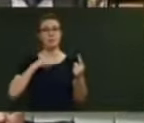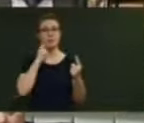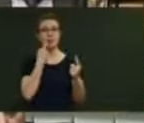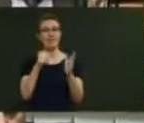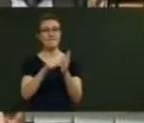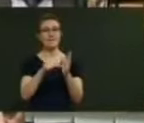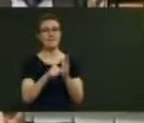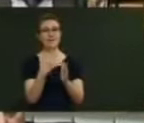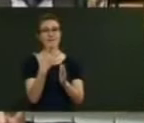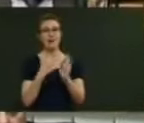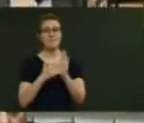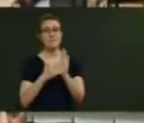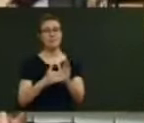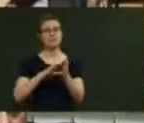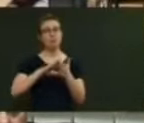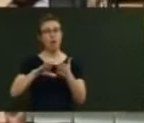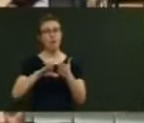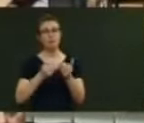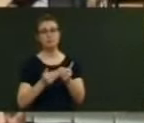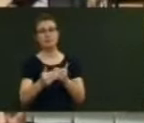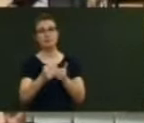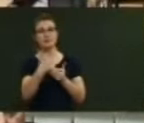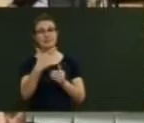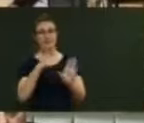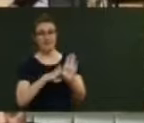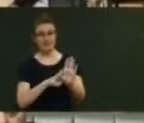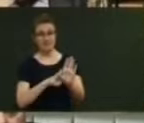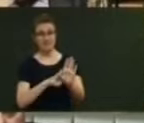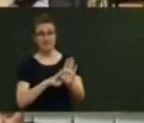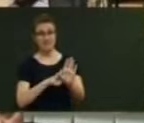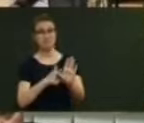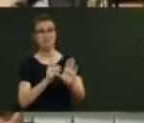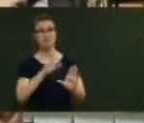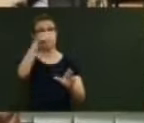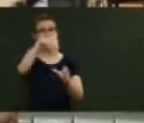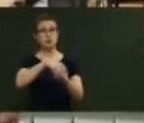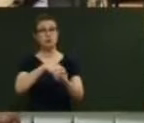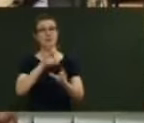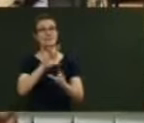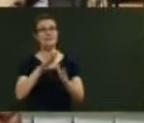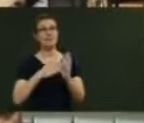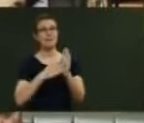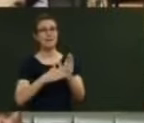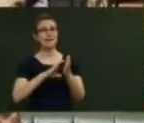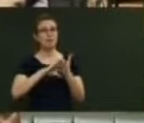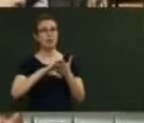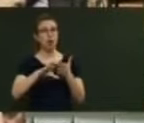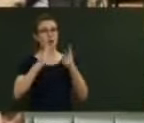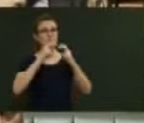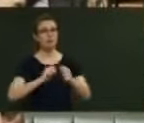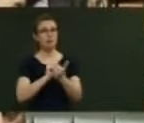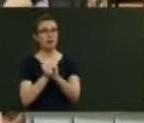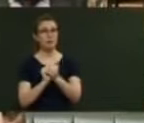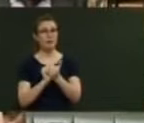over seven years in a $10 million research partnership to help increase the competitiveness of the